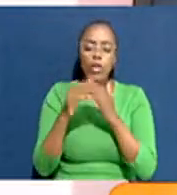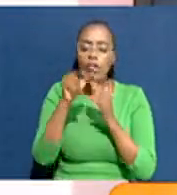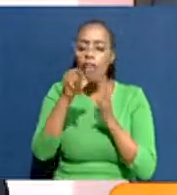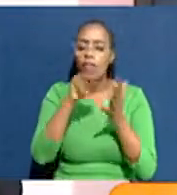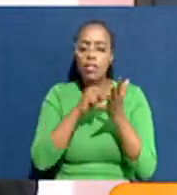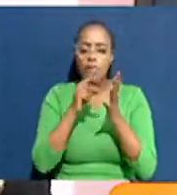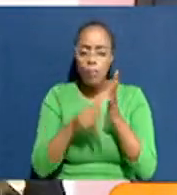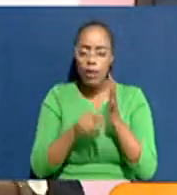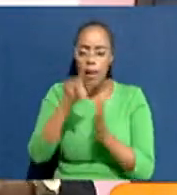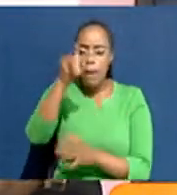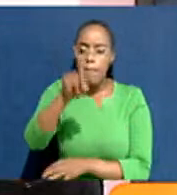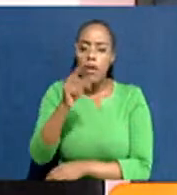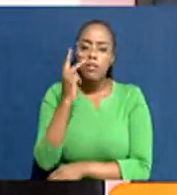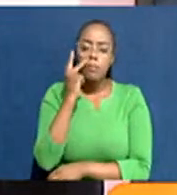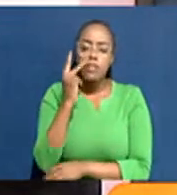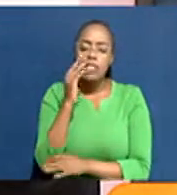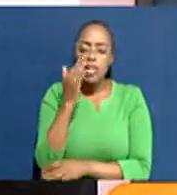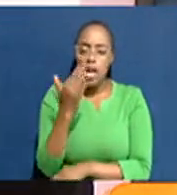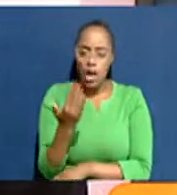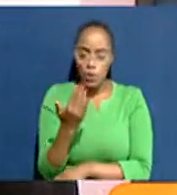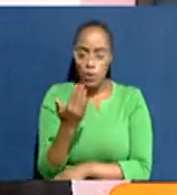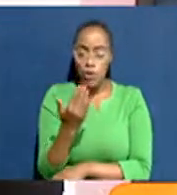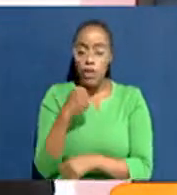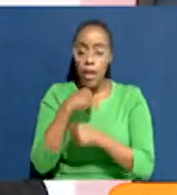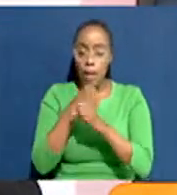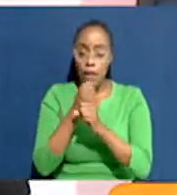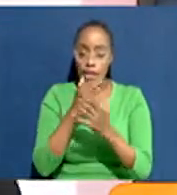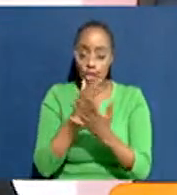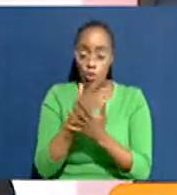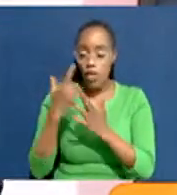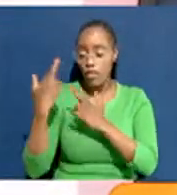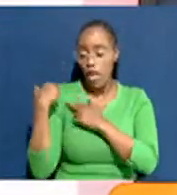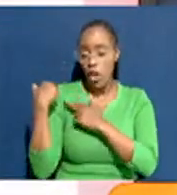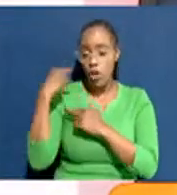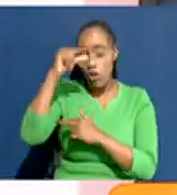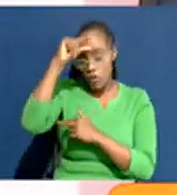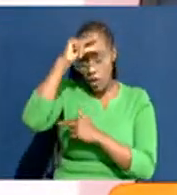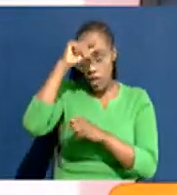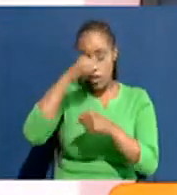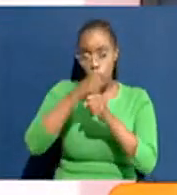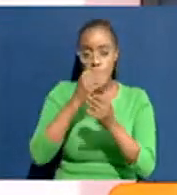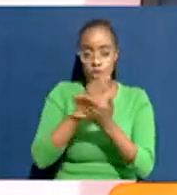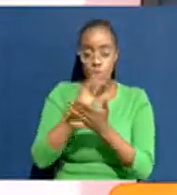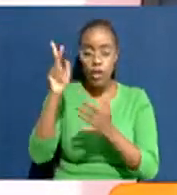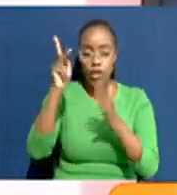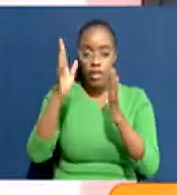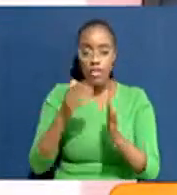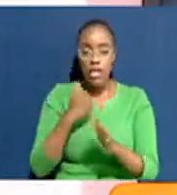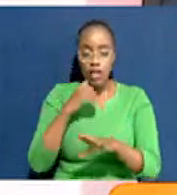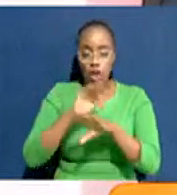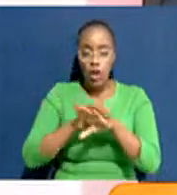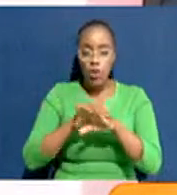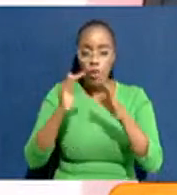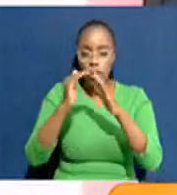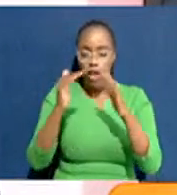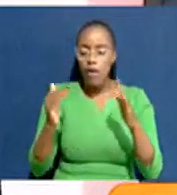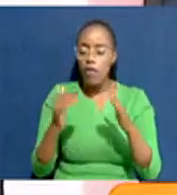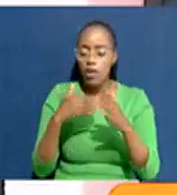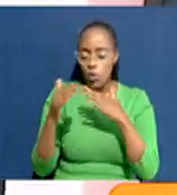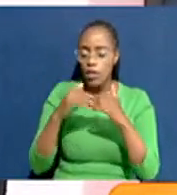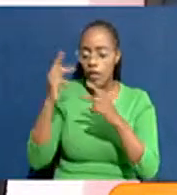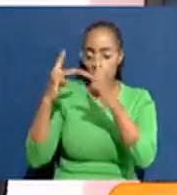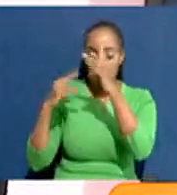must be seen in terms of ensuring. The role of government is to ensure that Kenyans have got proper housing. And what Prof is saying